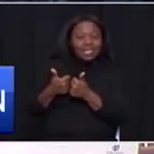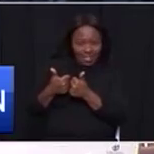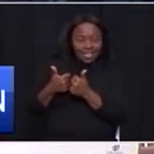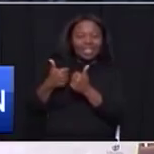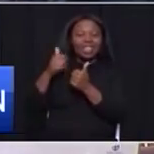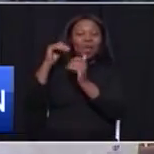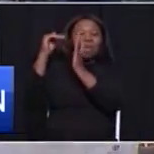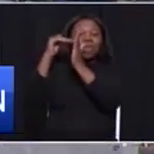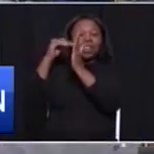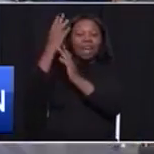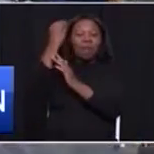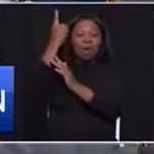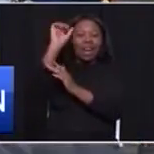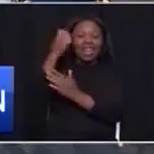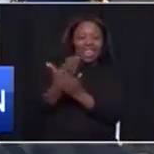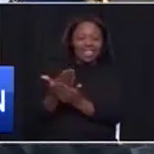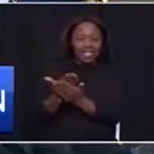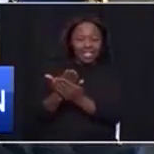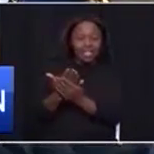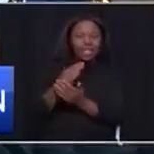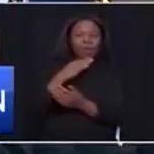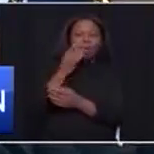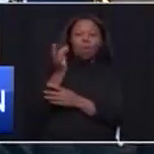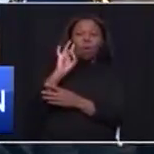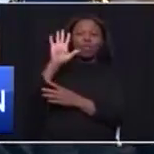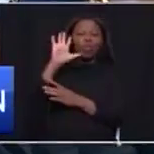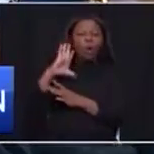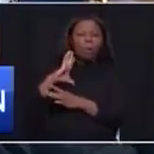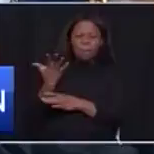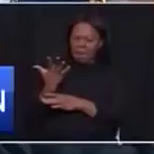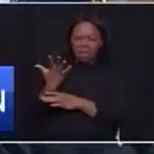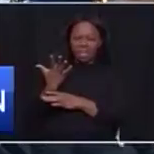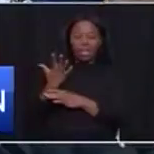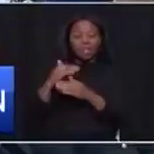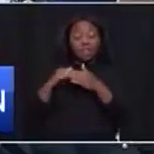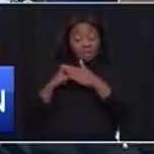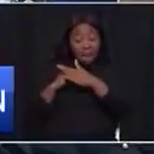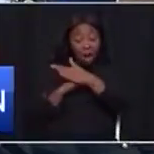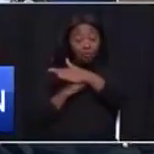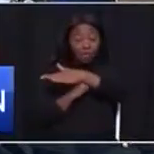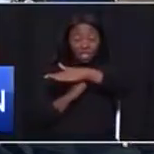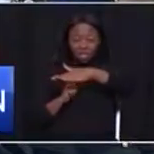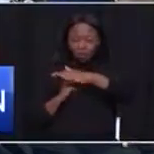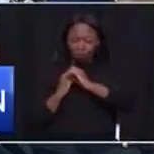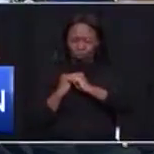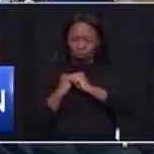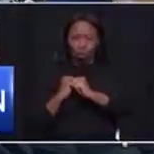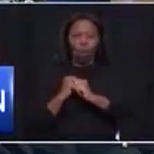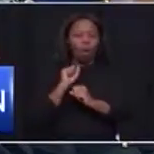Not a once-off thing. It must be something that is strong, a strong foundation in our education system.